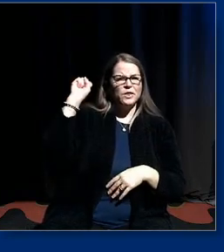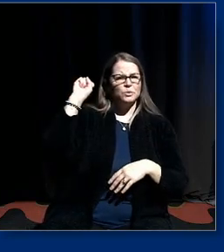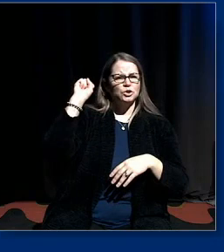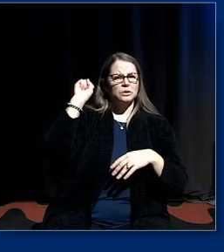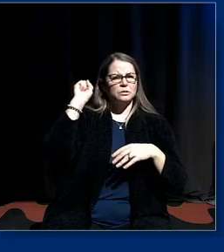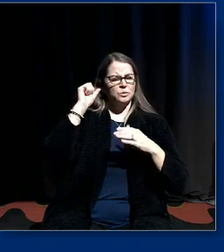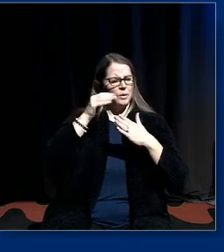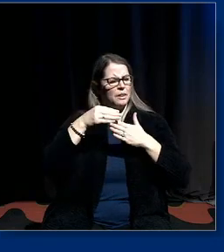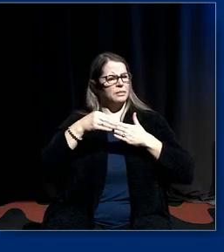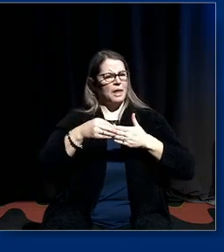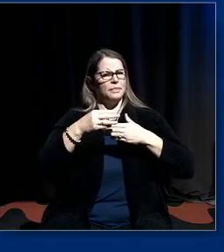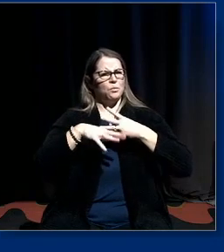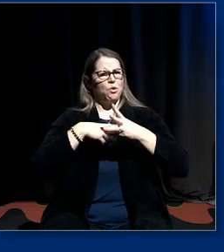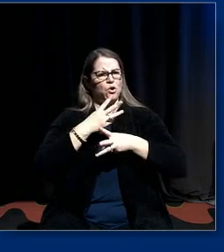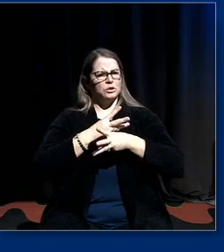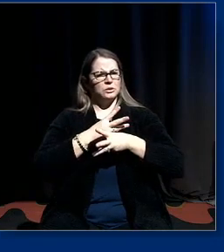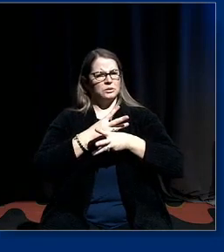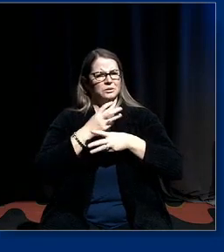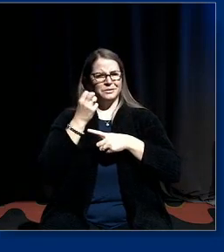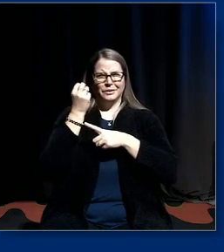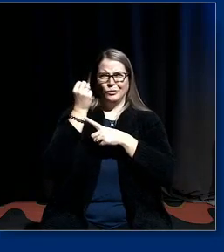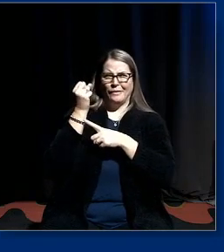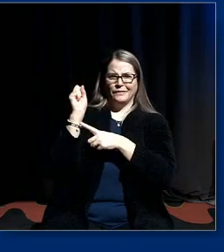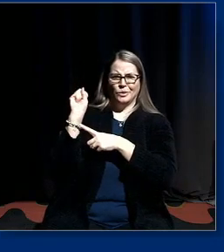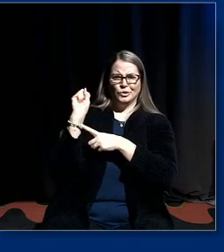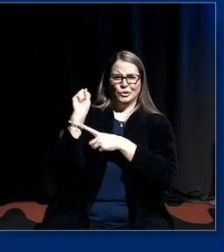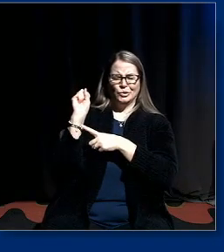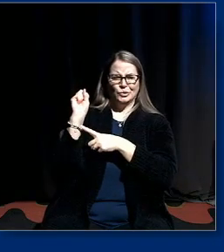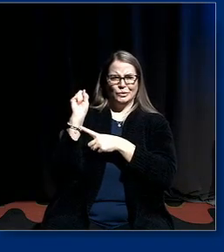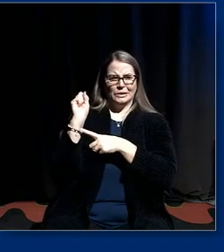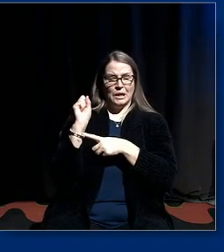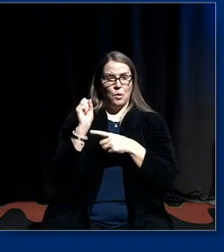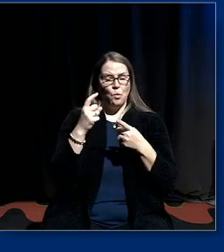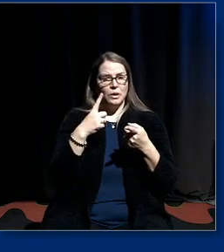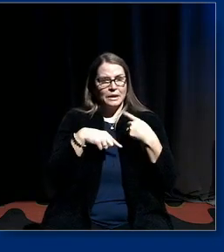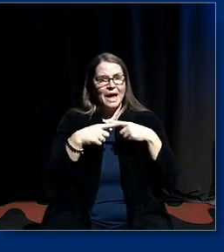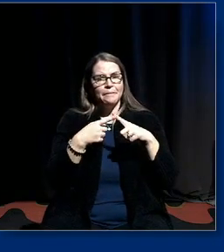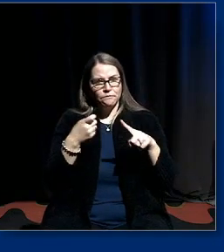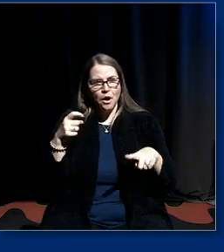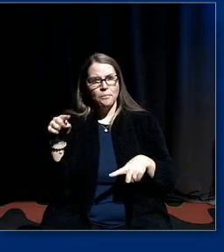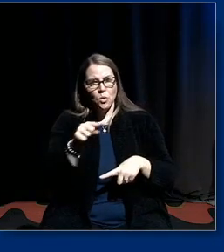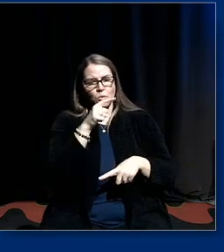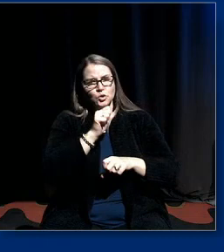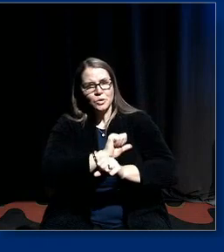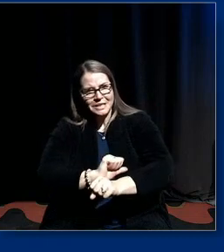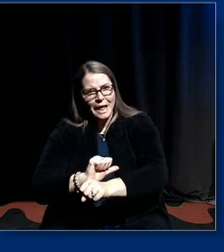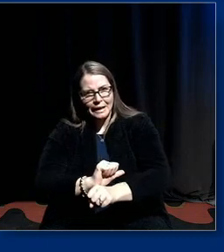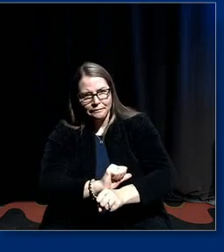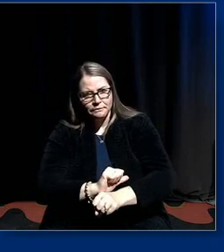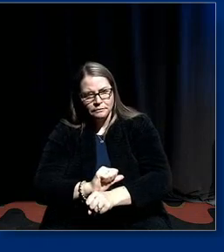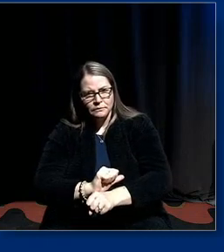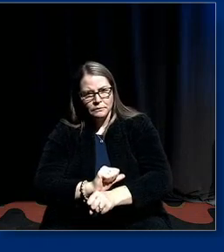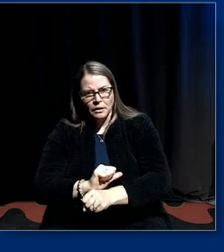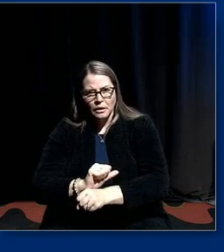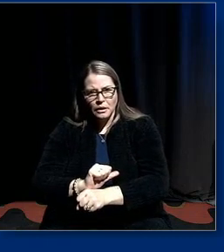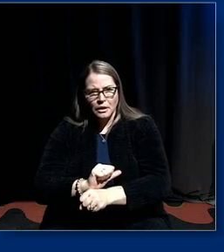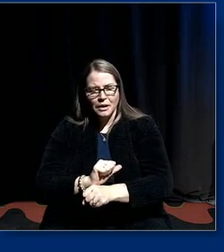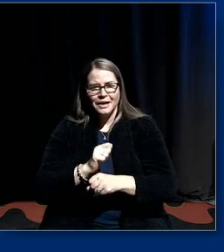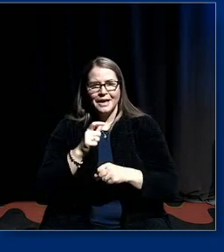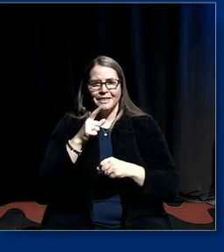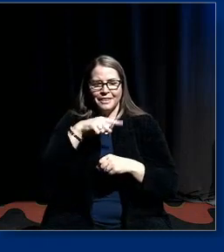world the industrial revolution was was born out of slavery it was built on genocide